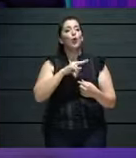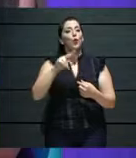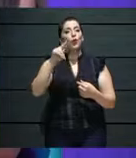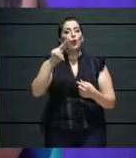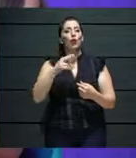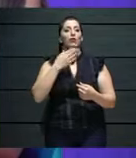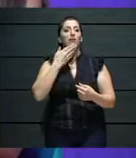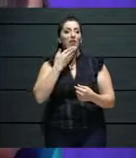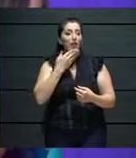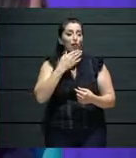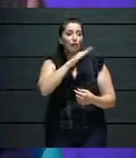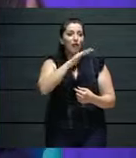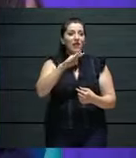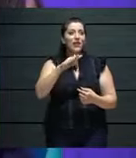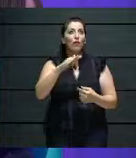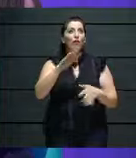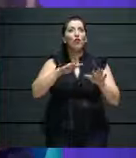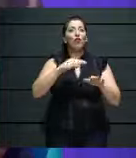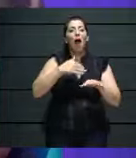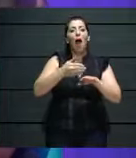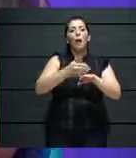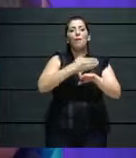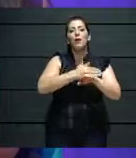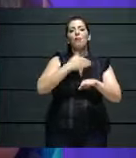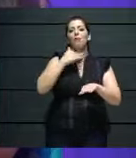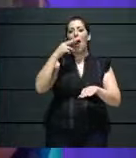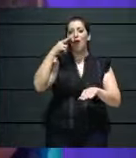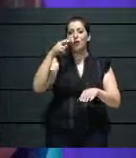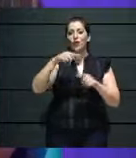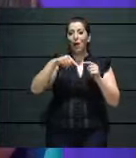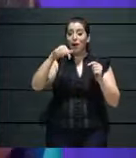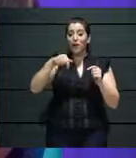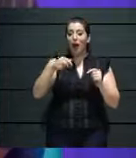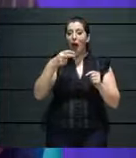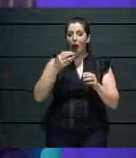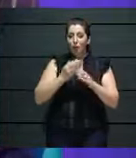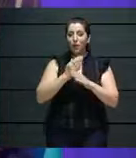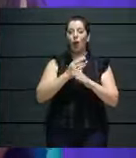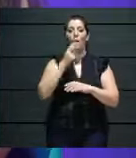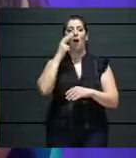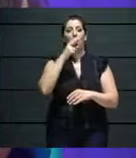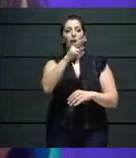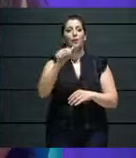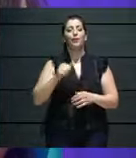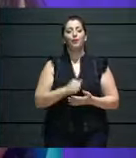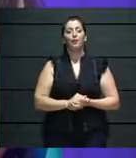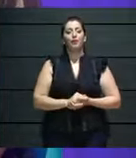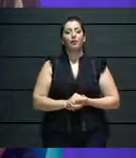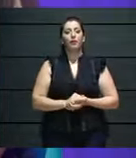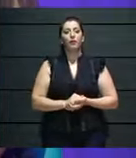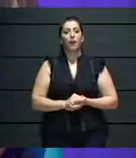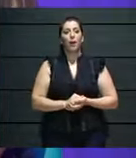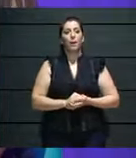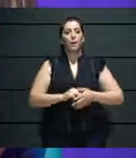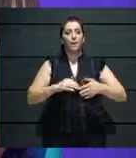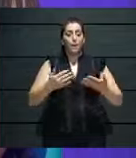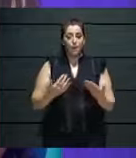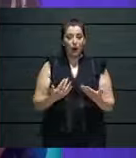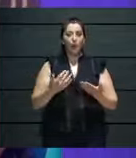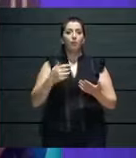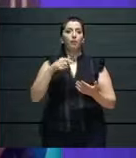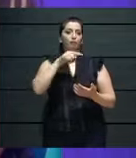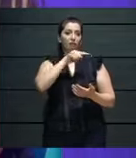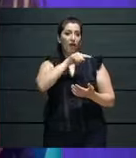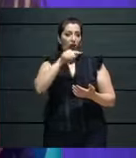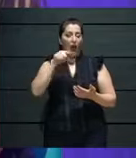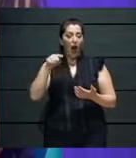Albert. So, each of these sessions featured a number of different organizations that are benefiting from the